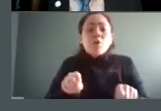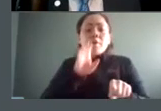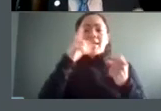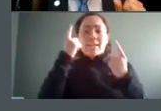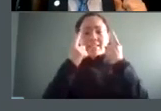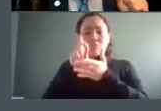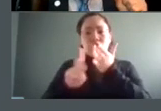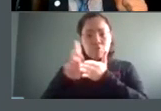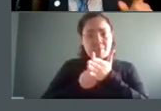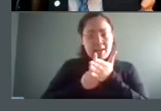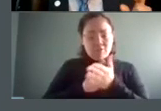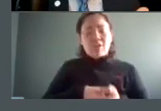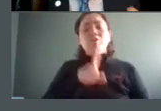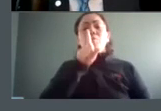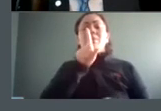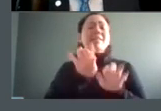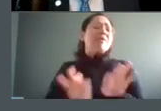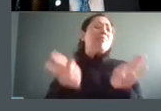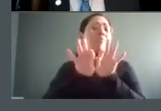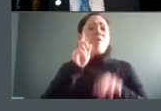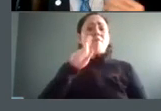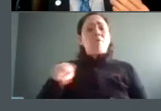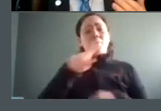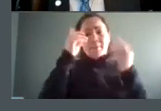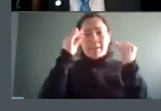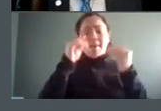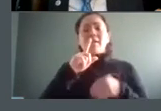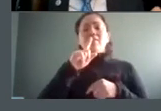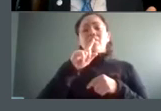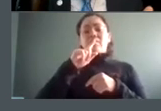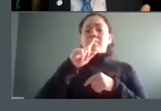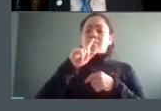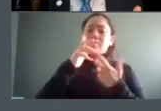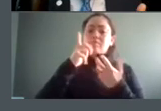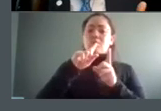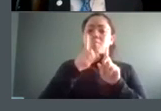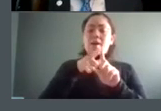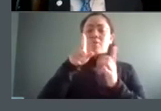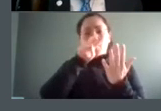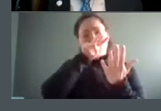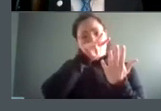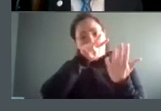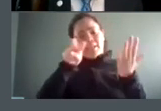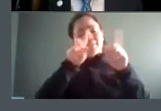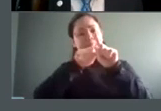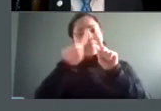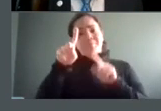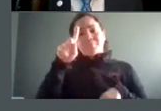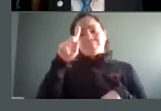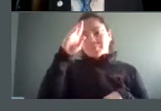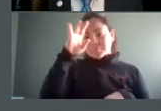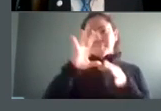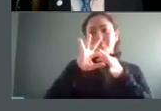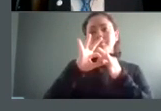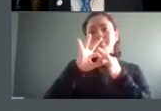so the important thing to remember is that when you're look that when you're looking at the theory of adverse impact